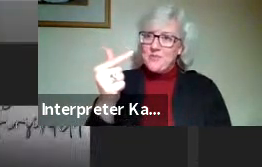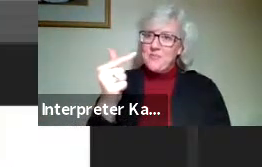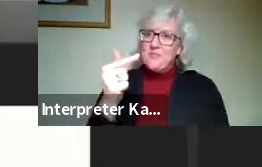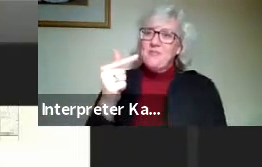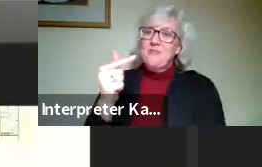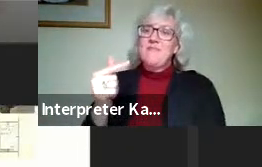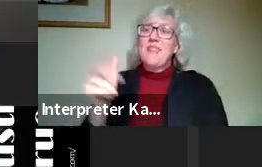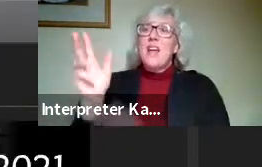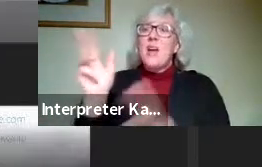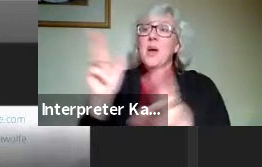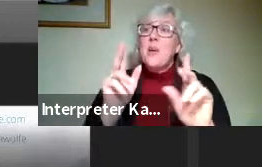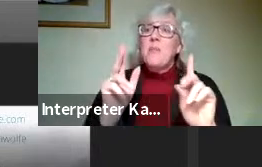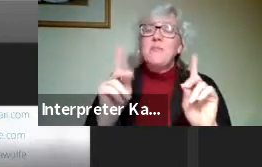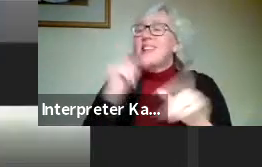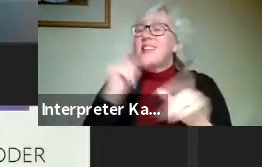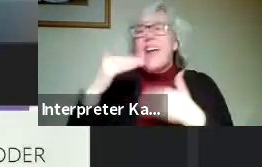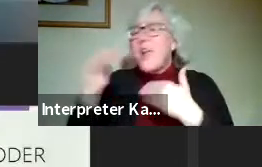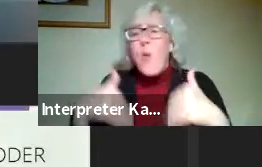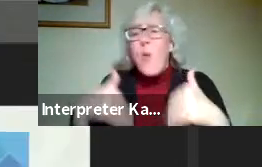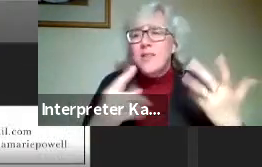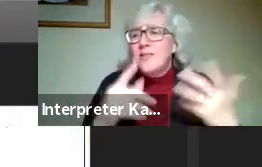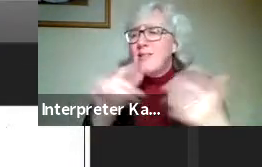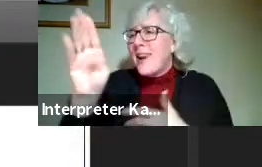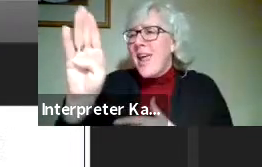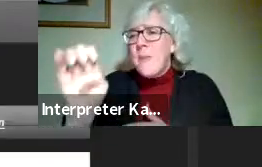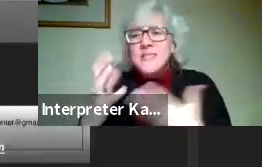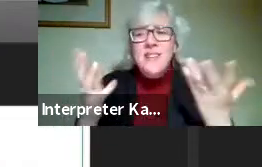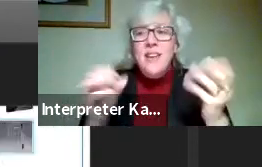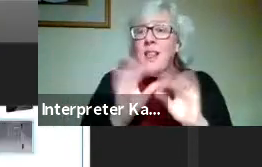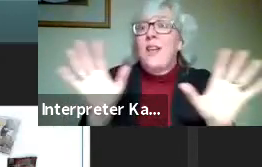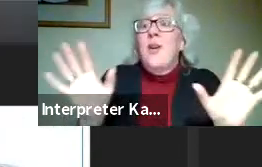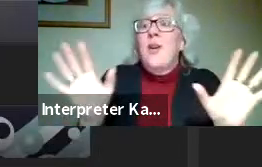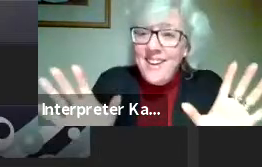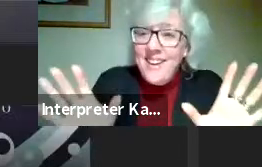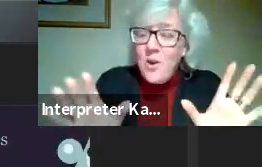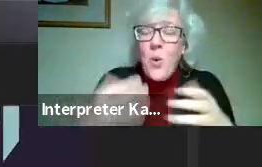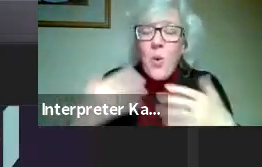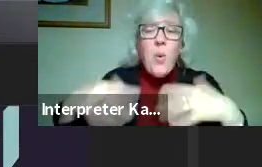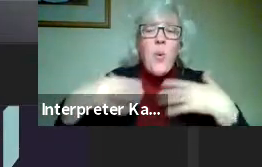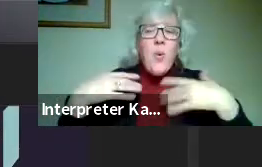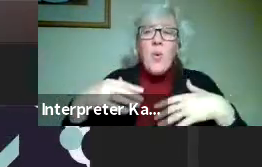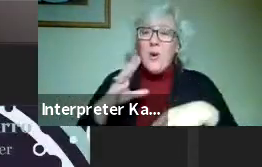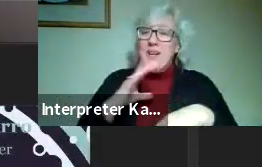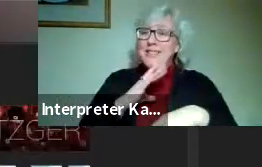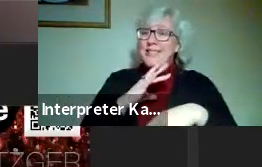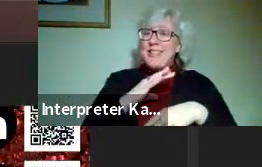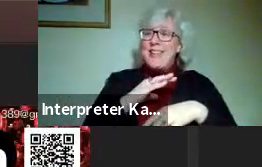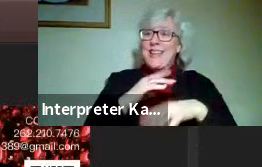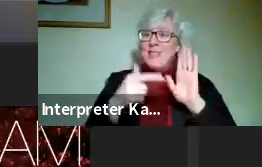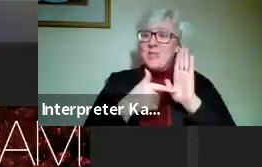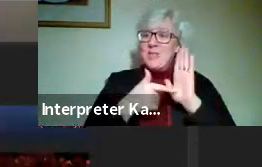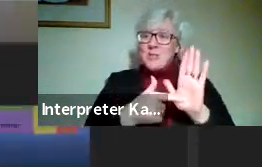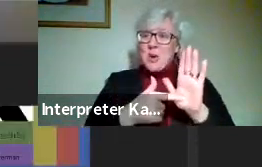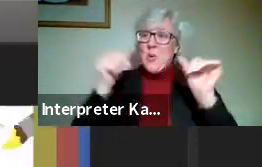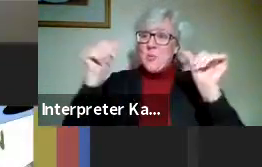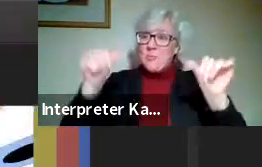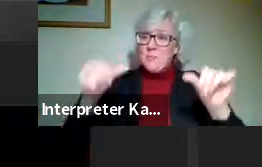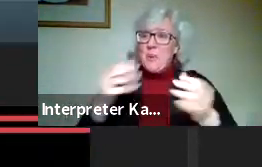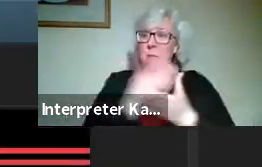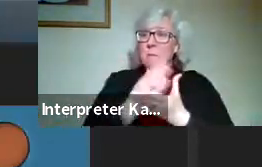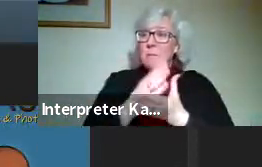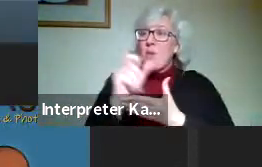And folks, those are in no particular order, not alphabetical order, clearly, but boy, oh boy, what a neat showing of portfolios.